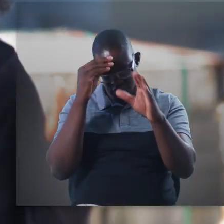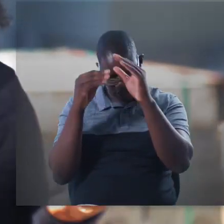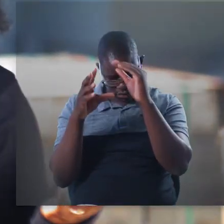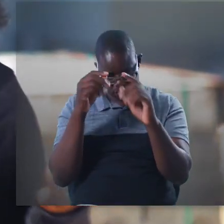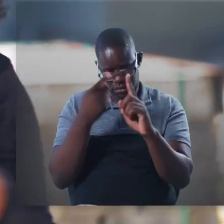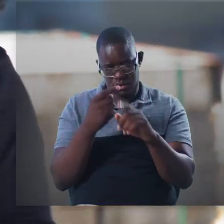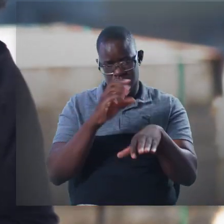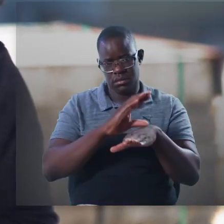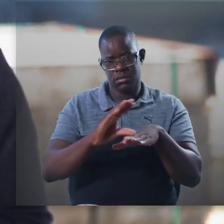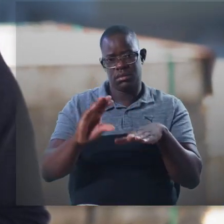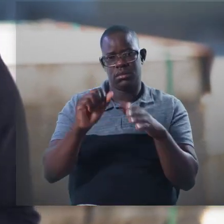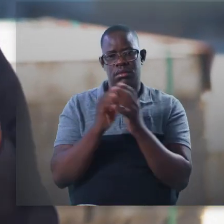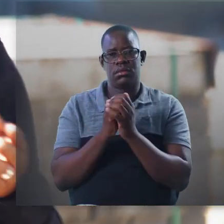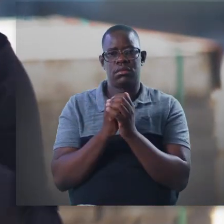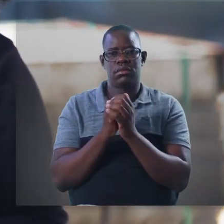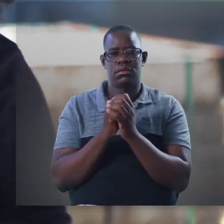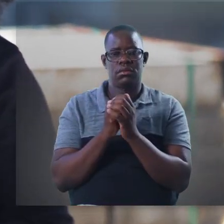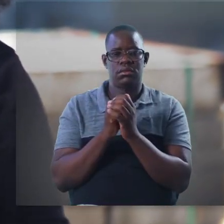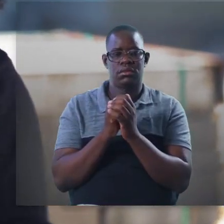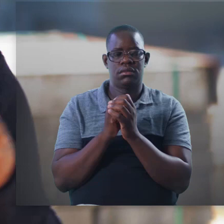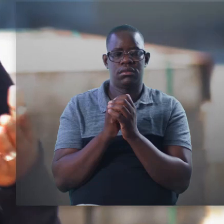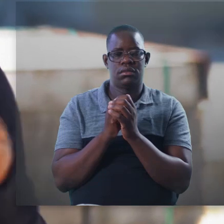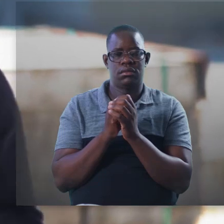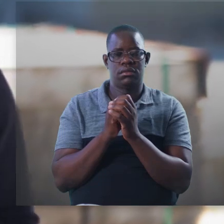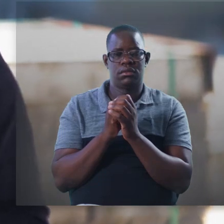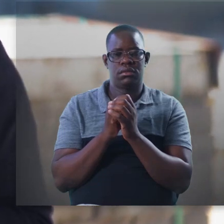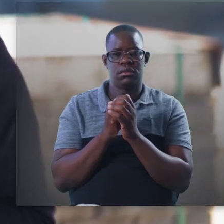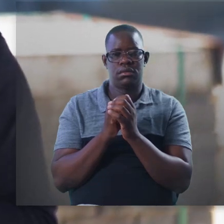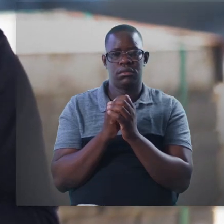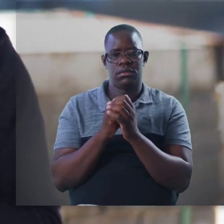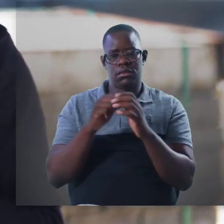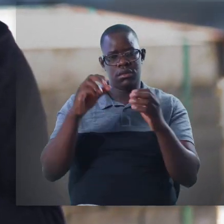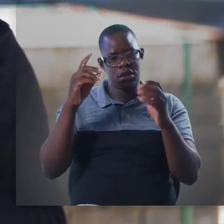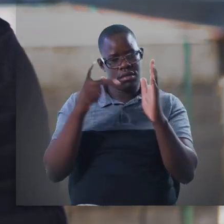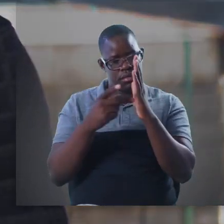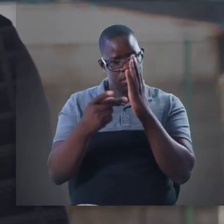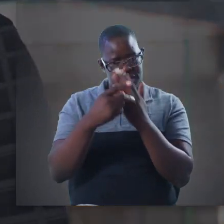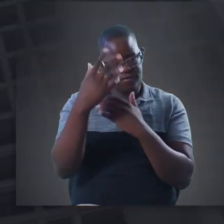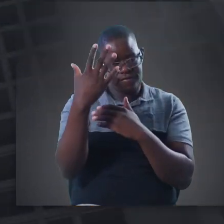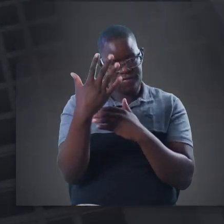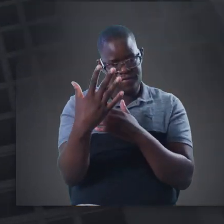So, welcome to our new learning series in development studies from NAMCOL.